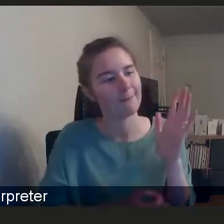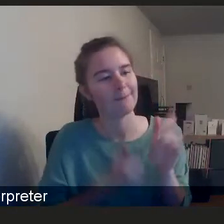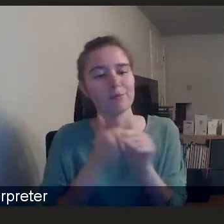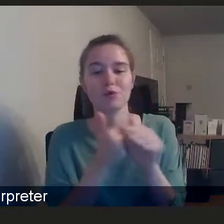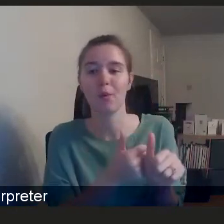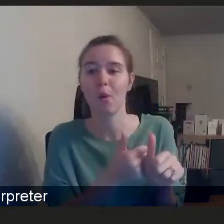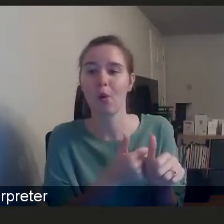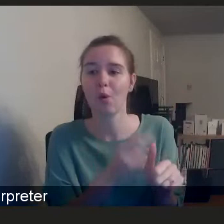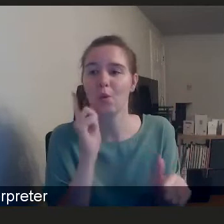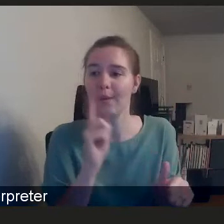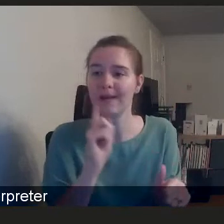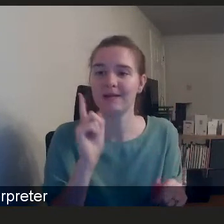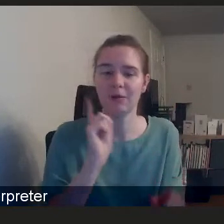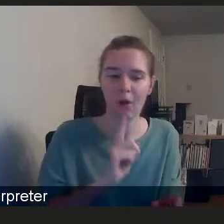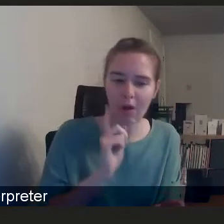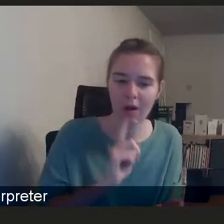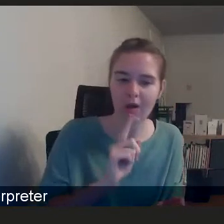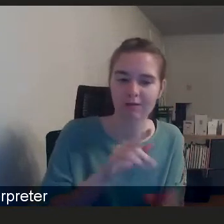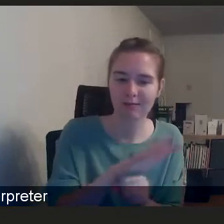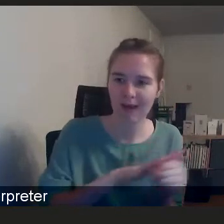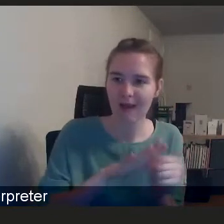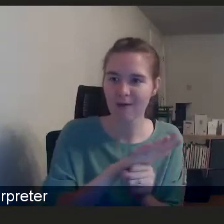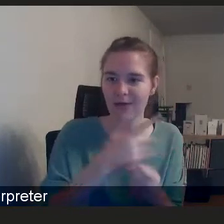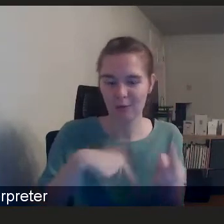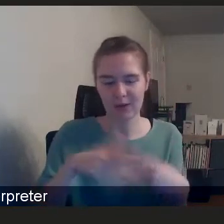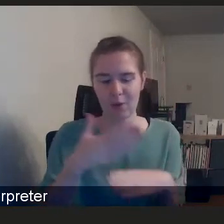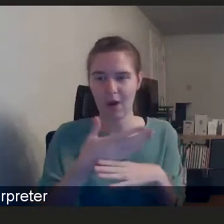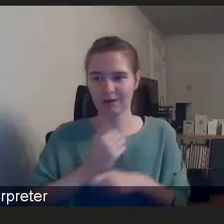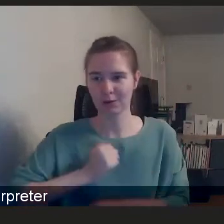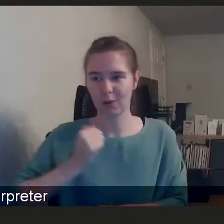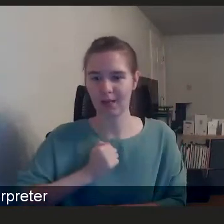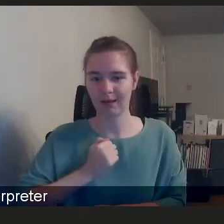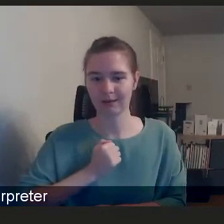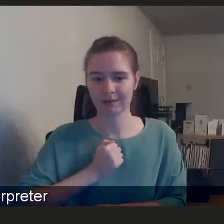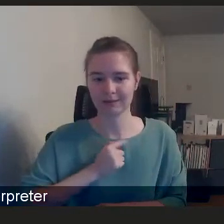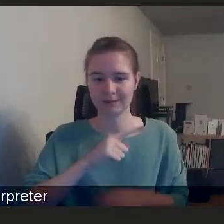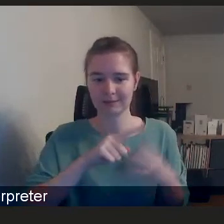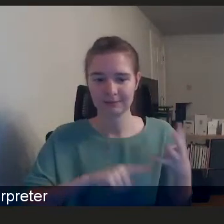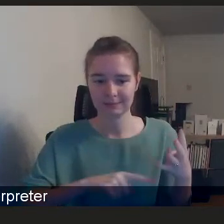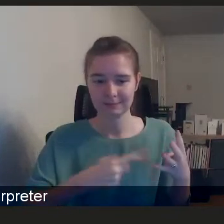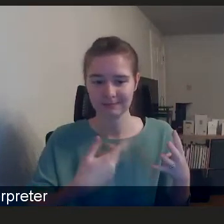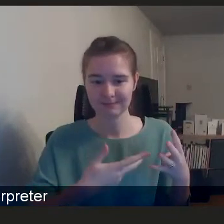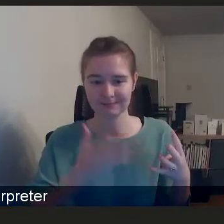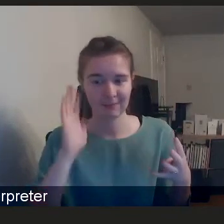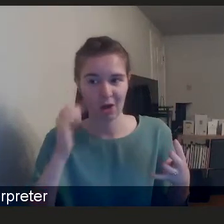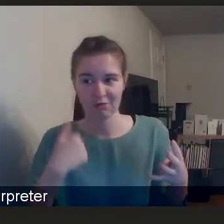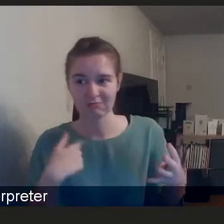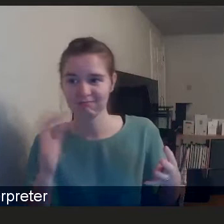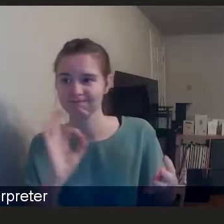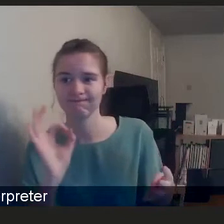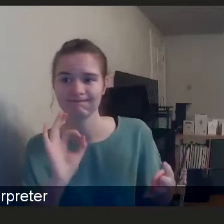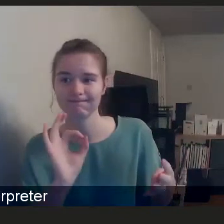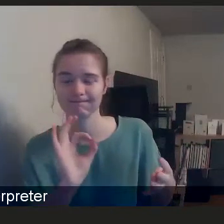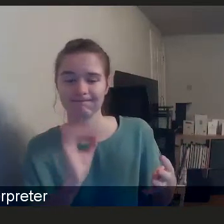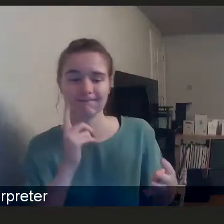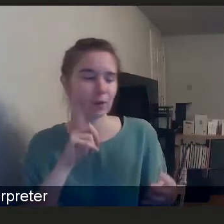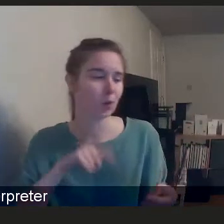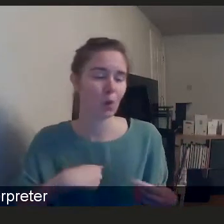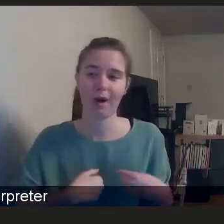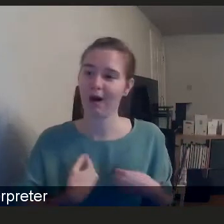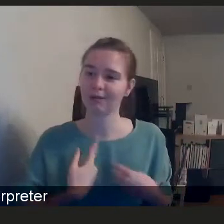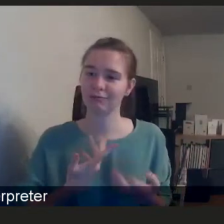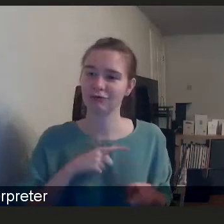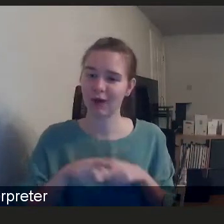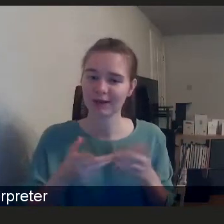women and girls in the areas that we work in in Scotland. And we haven't been heard. So, you know,